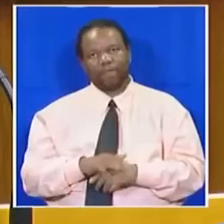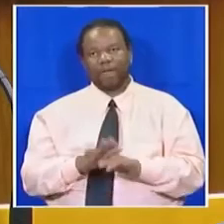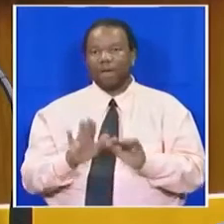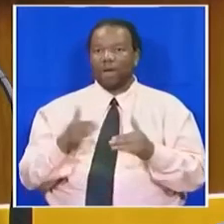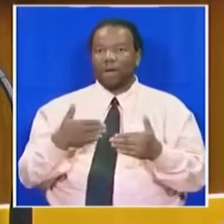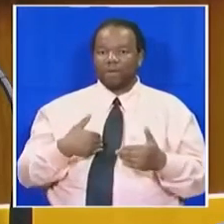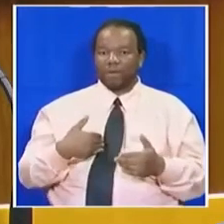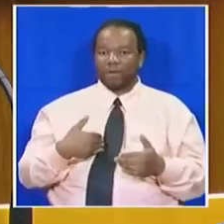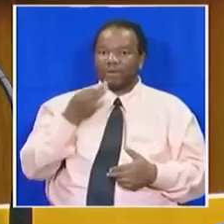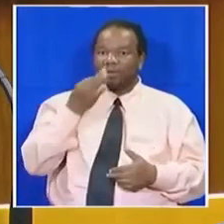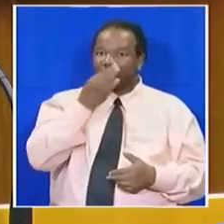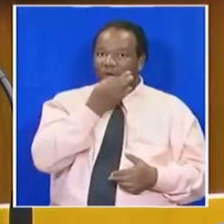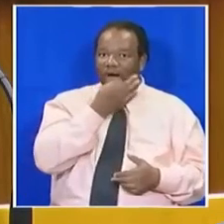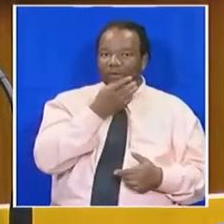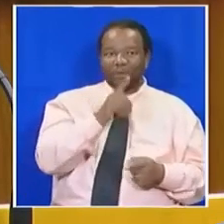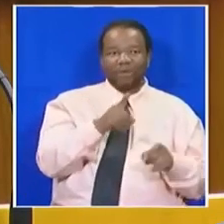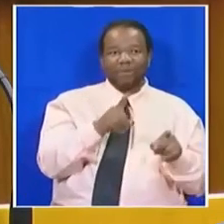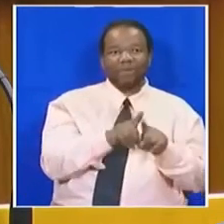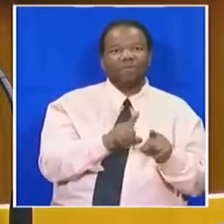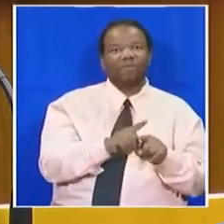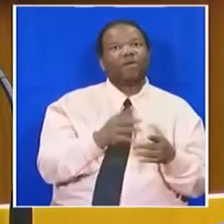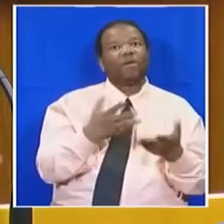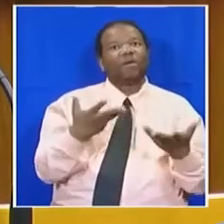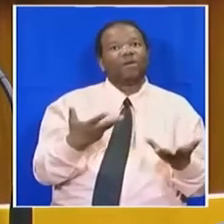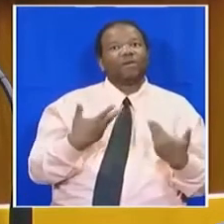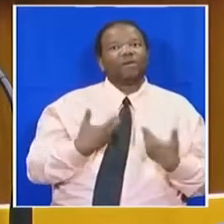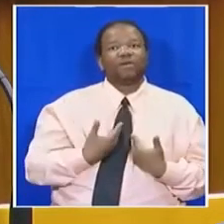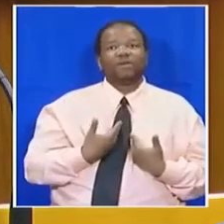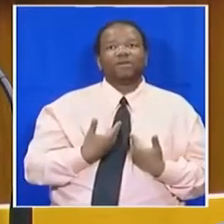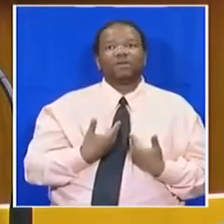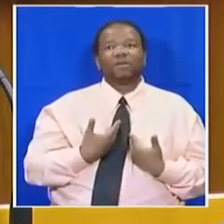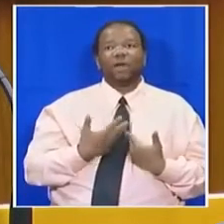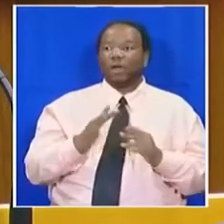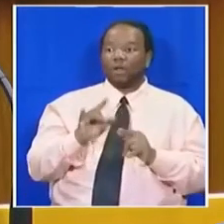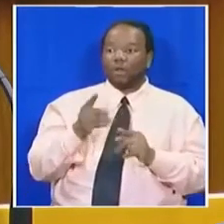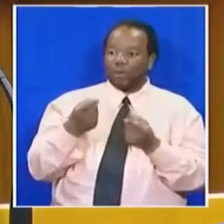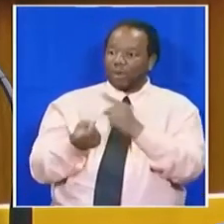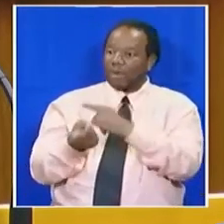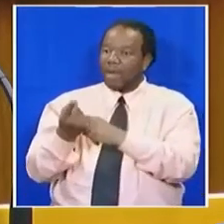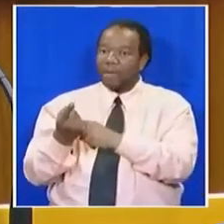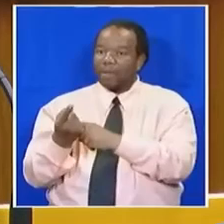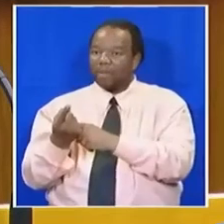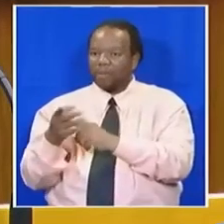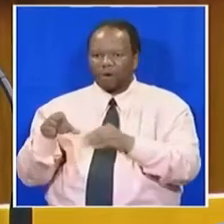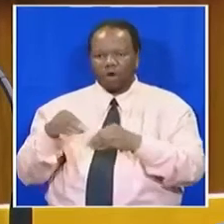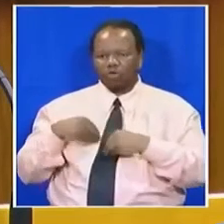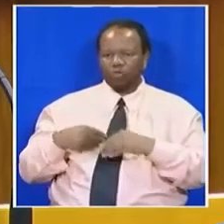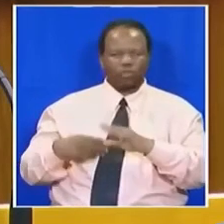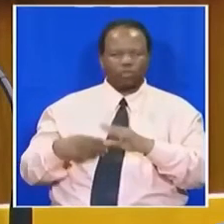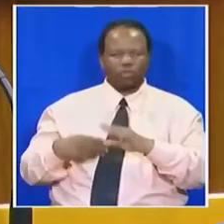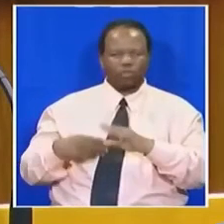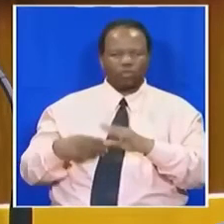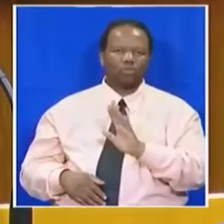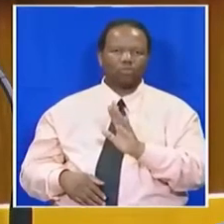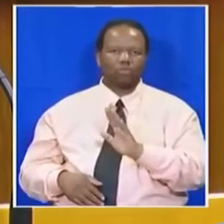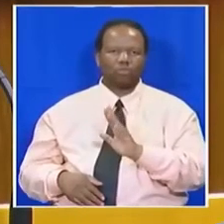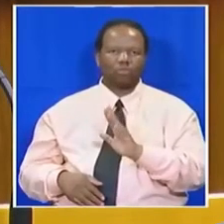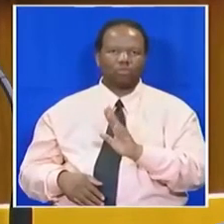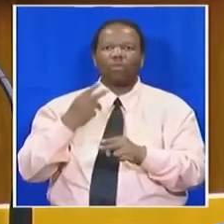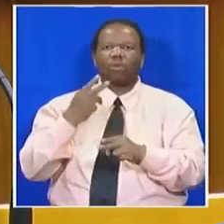not saying that as a result of that, that this is acceptable. But let me all go on to say,